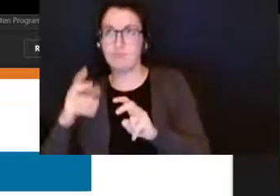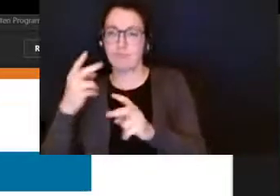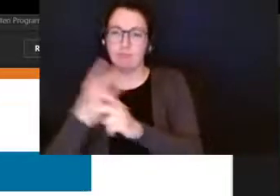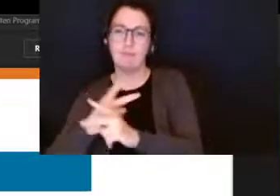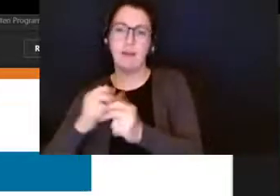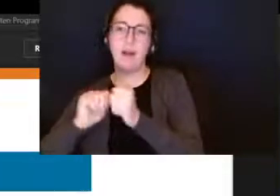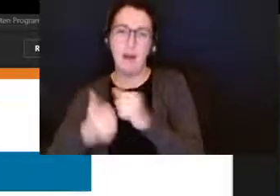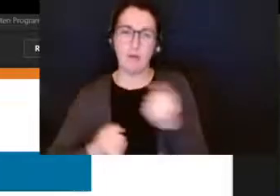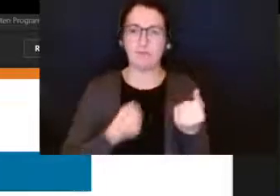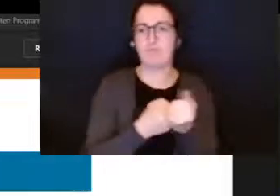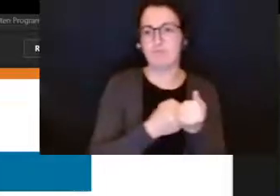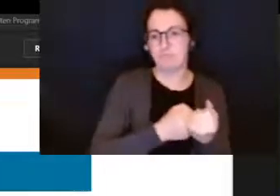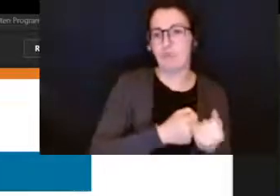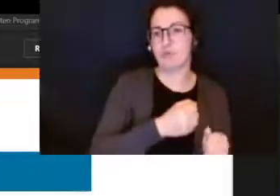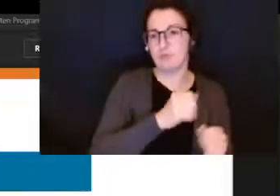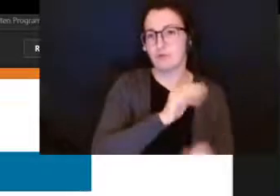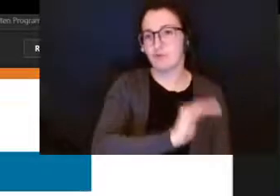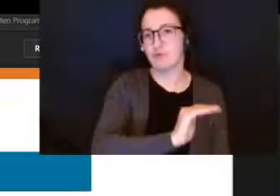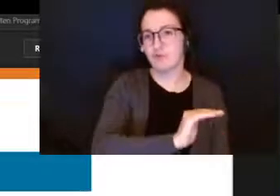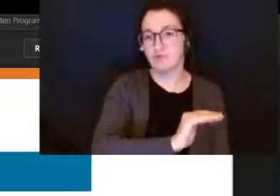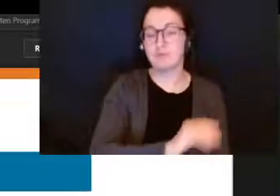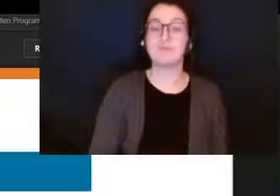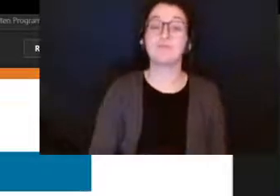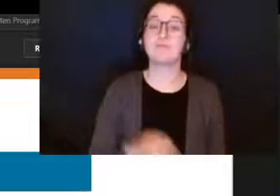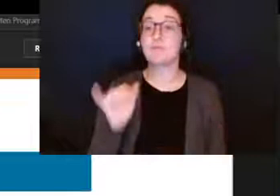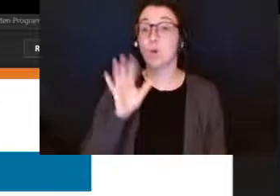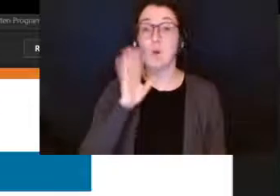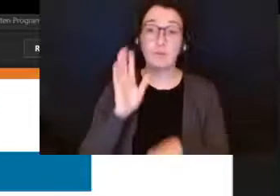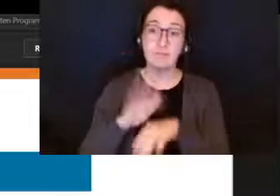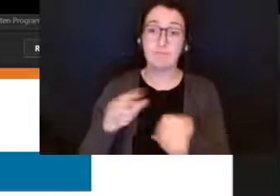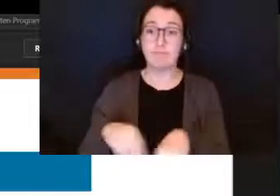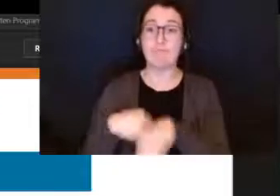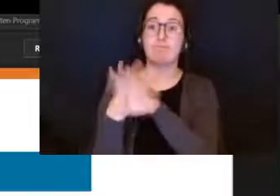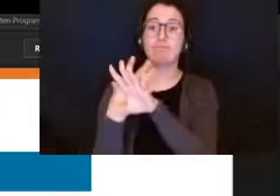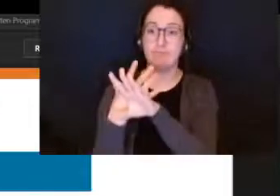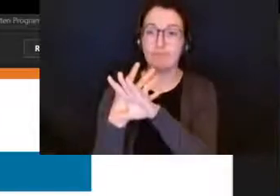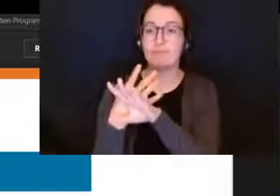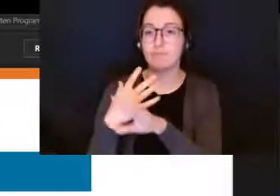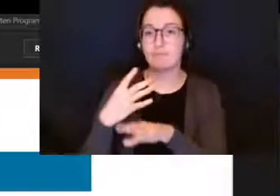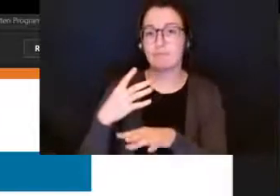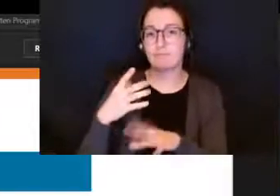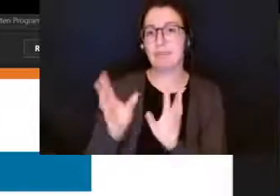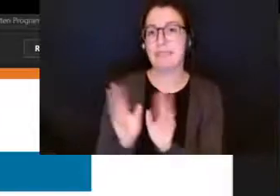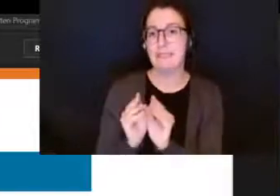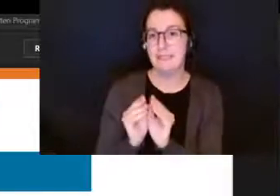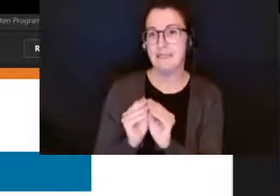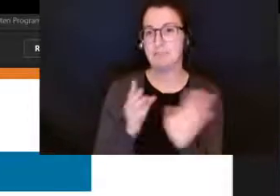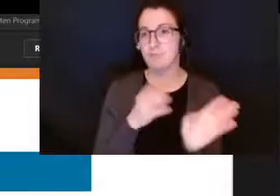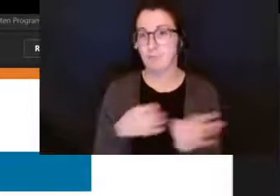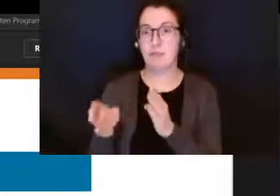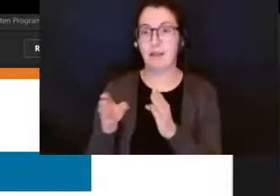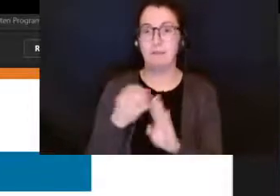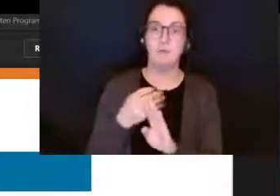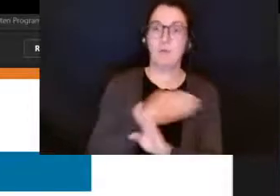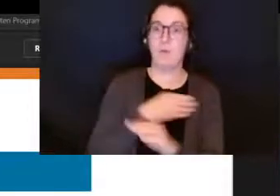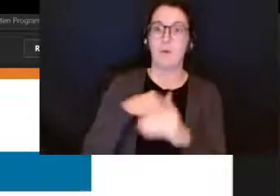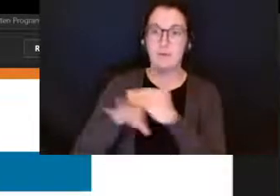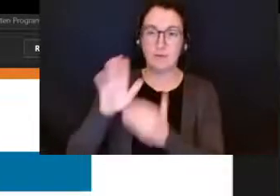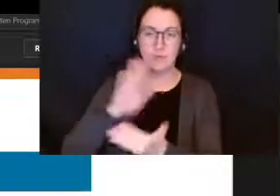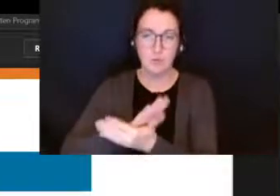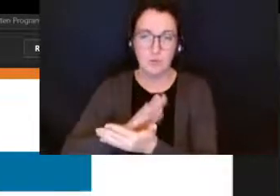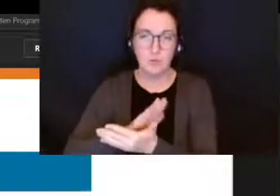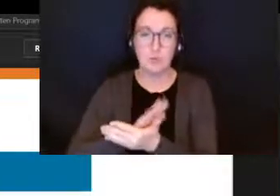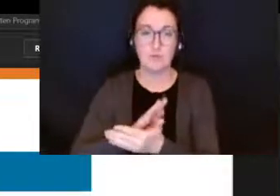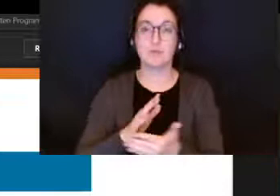there will be a virtual case conference you will be invited to a virtual case conference transition meeting so that the school team and board team